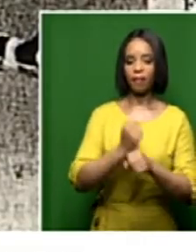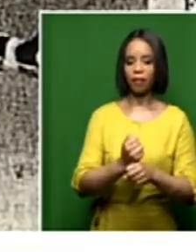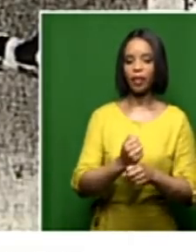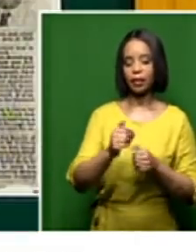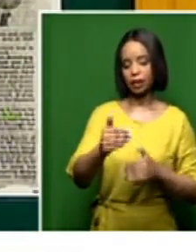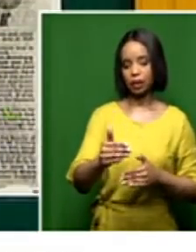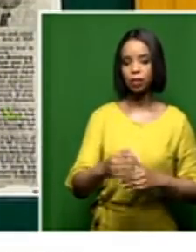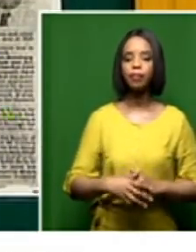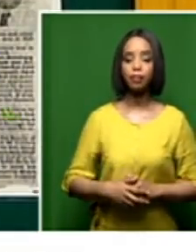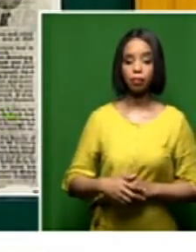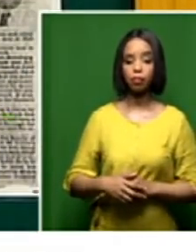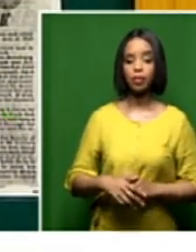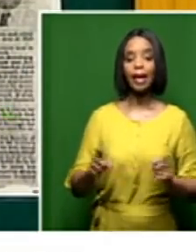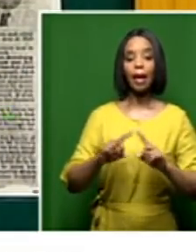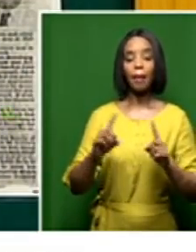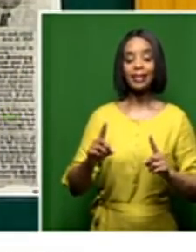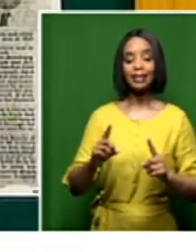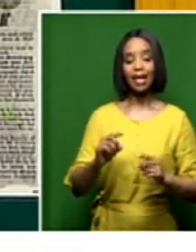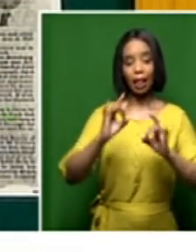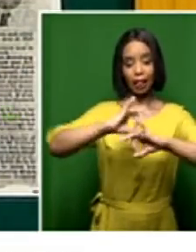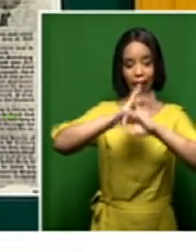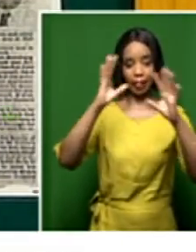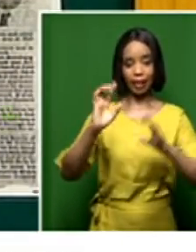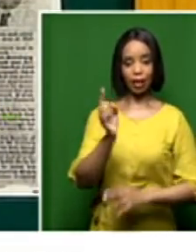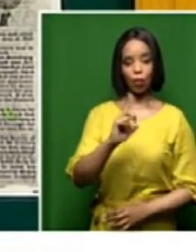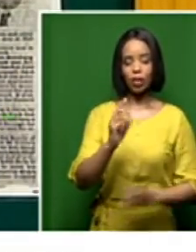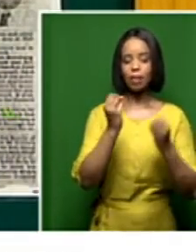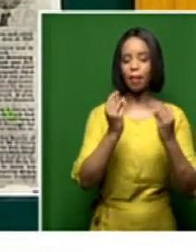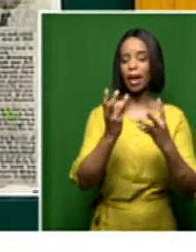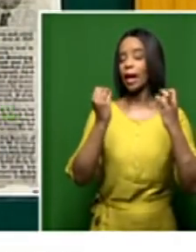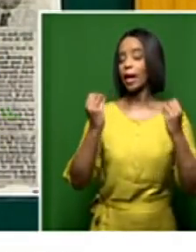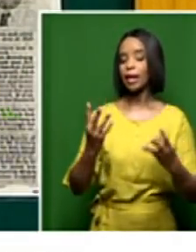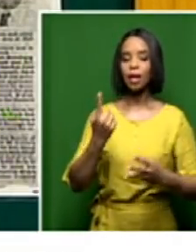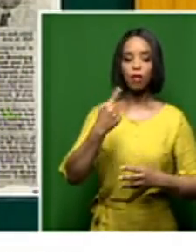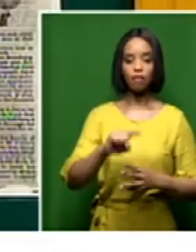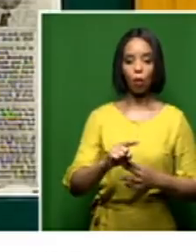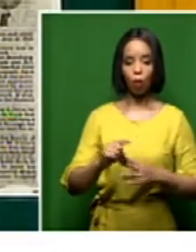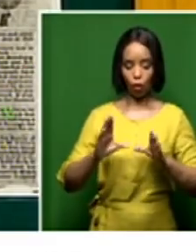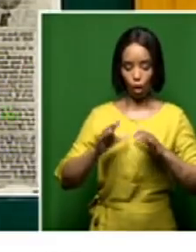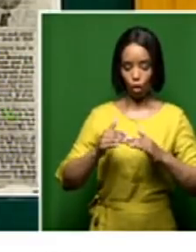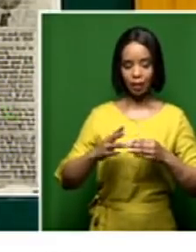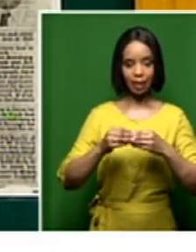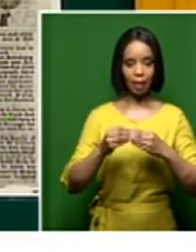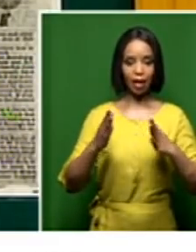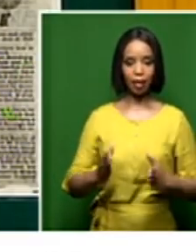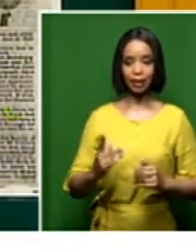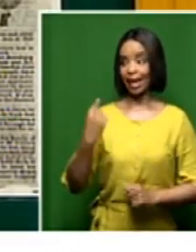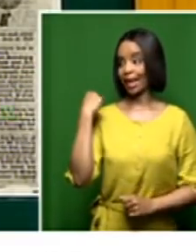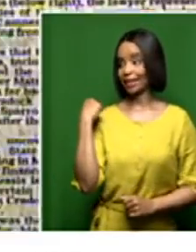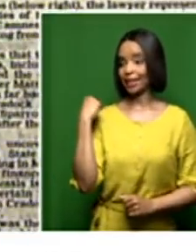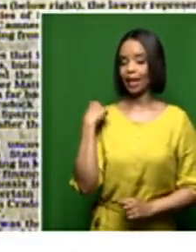was clear that many of the committee members were not satisfied with the answers that were given yesterday,